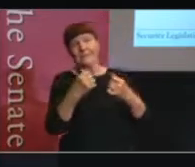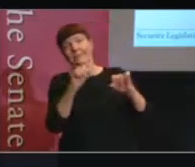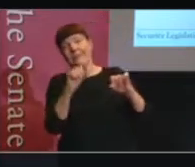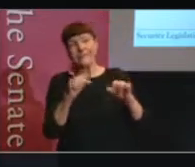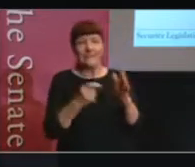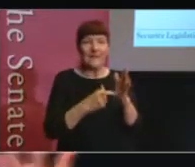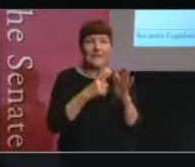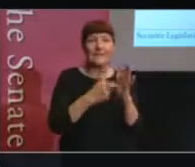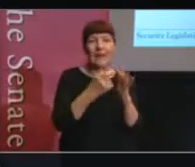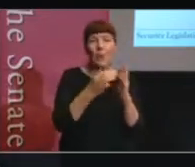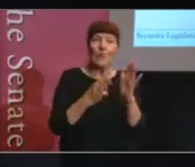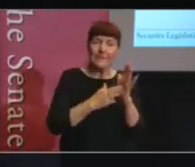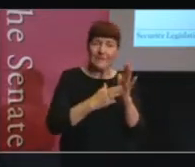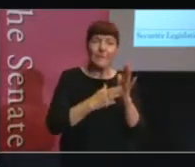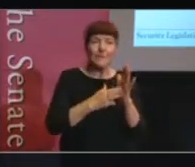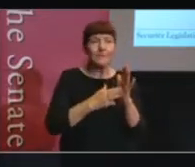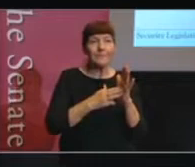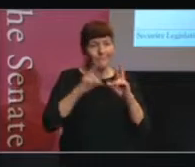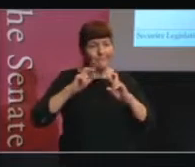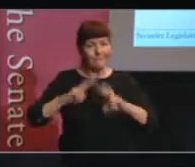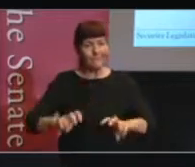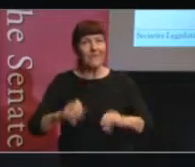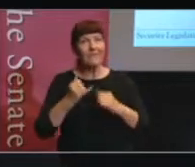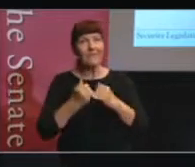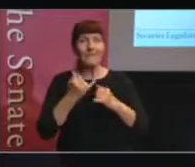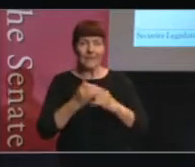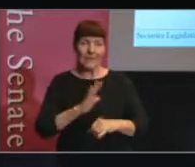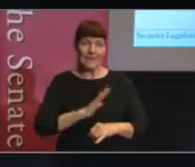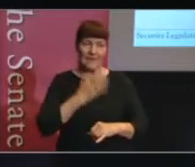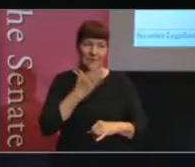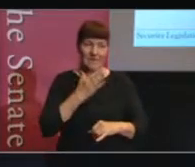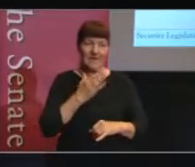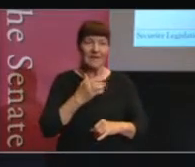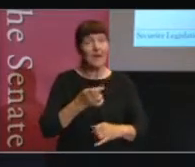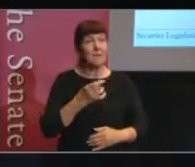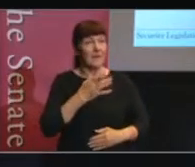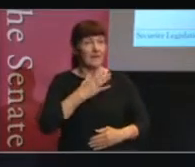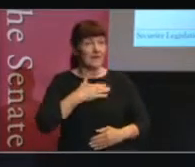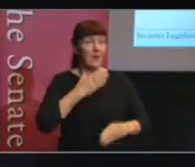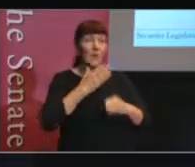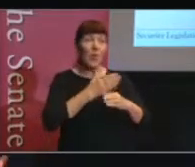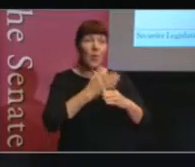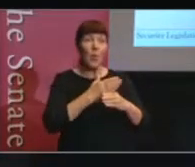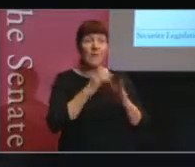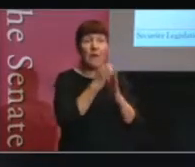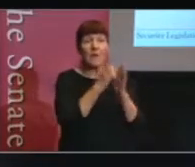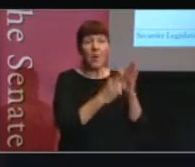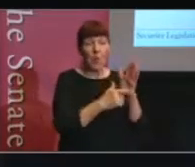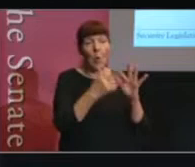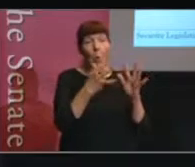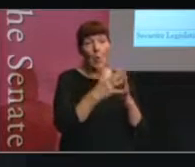Because, on the one hand, many people, including me when I was working at the Law Council, where I worked for 10 years, was so